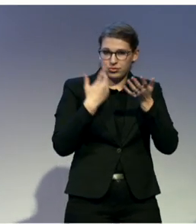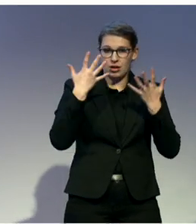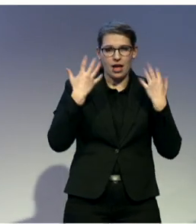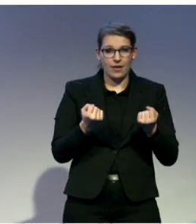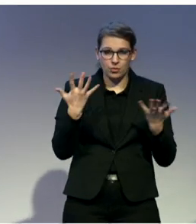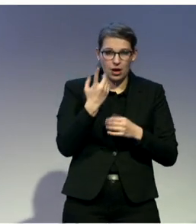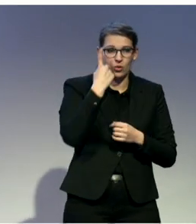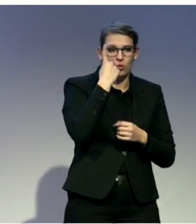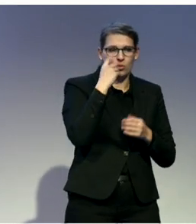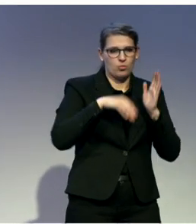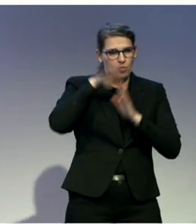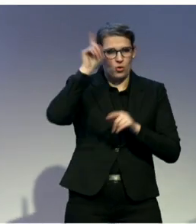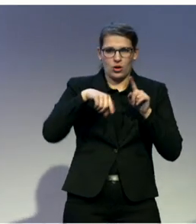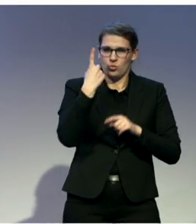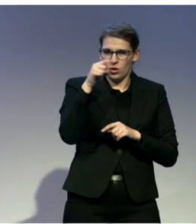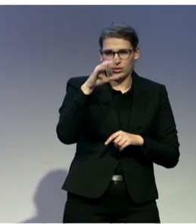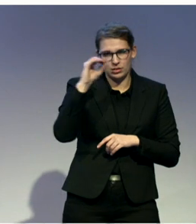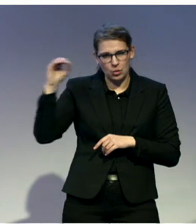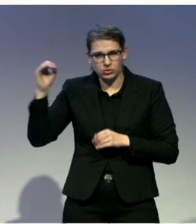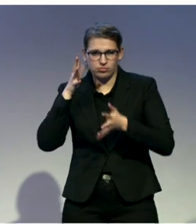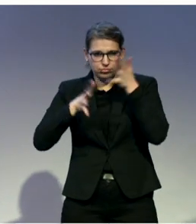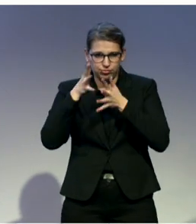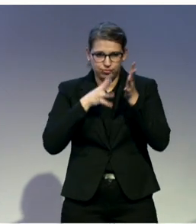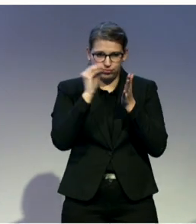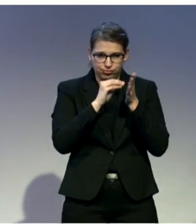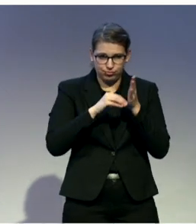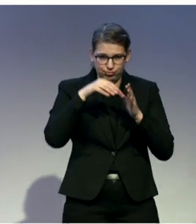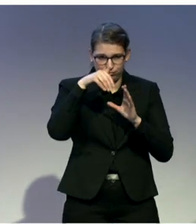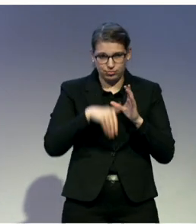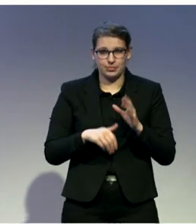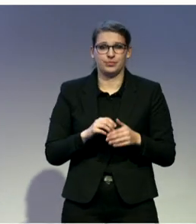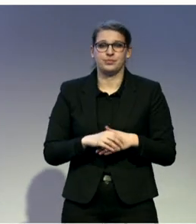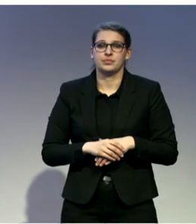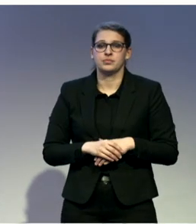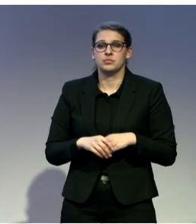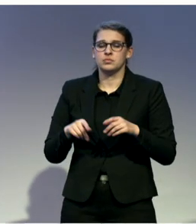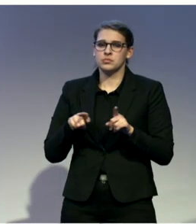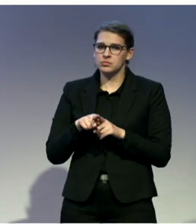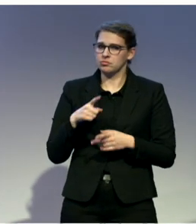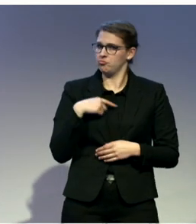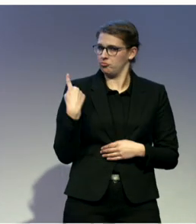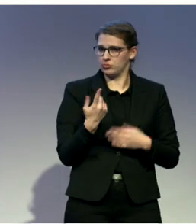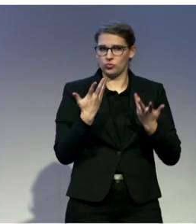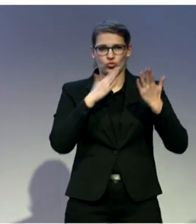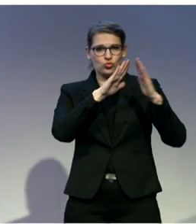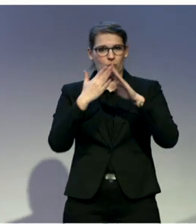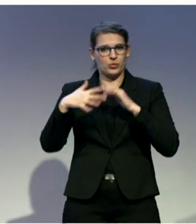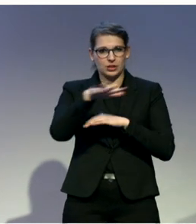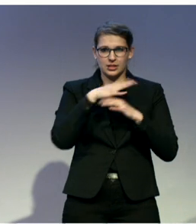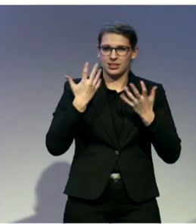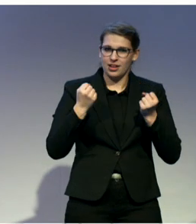expanded through our community engagement program. And you can search for